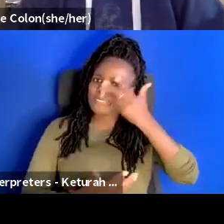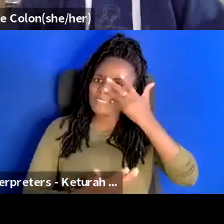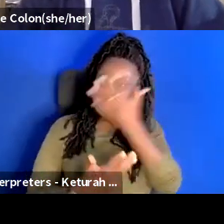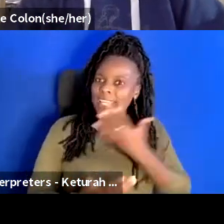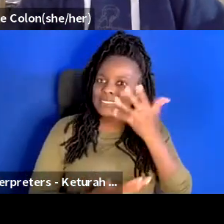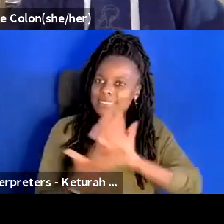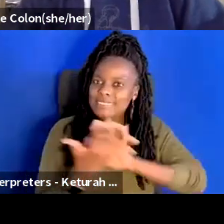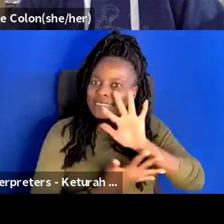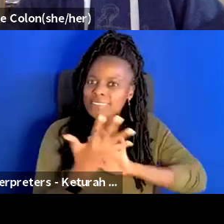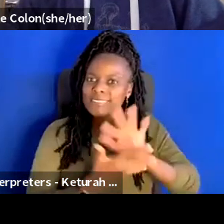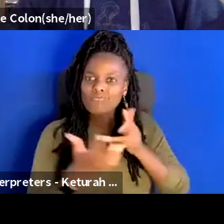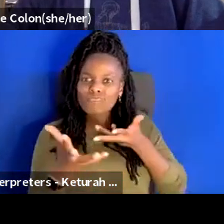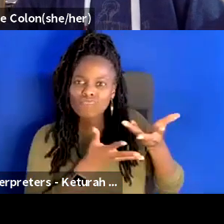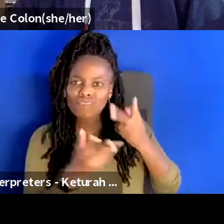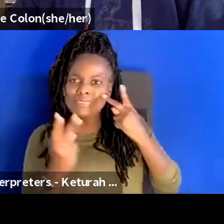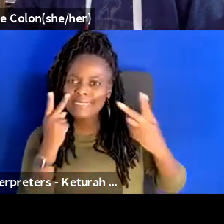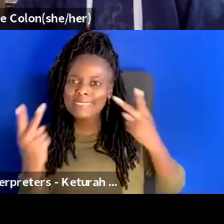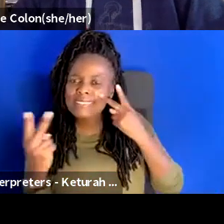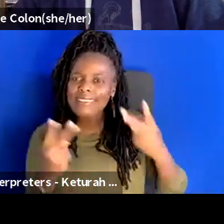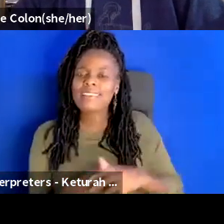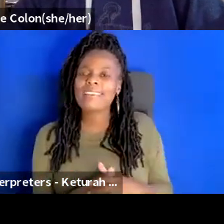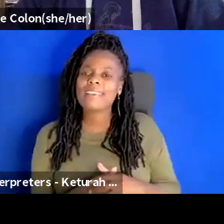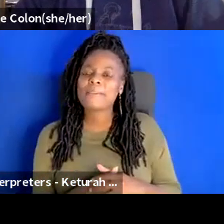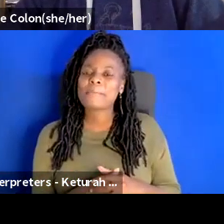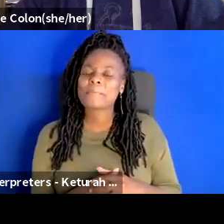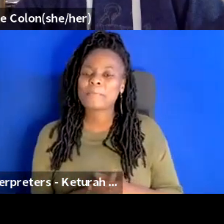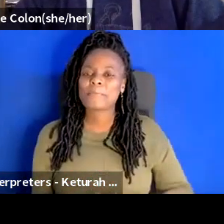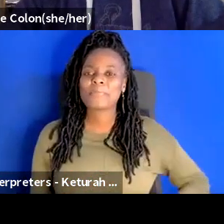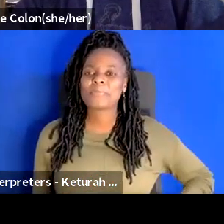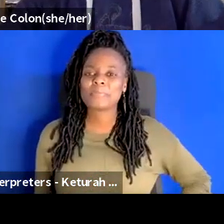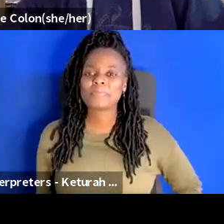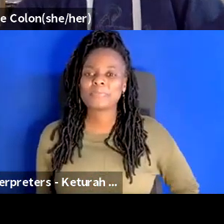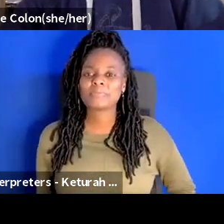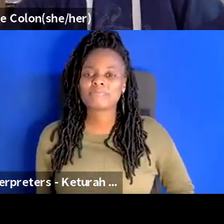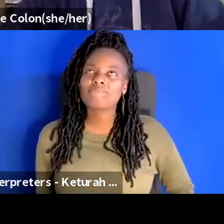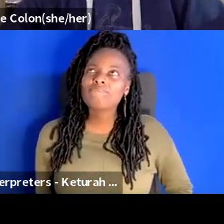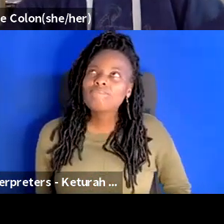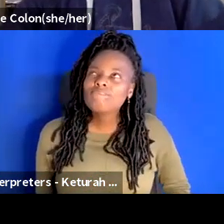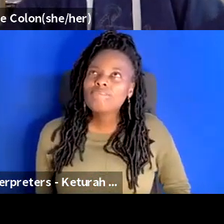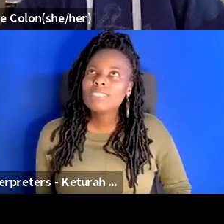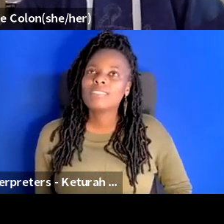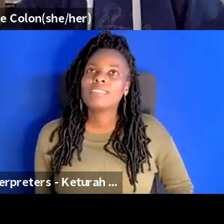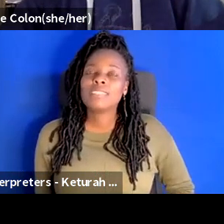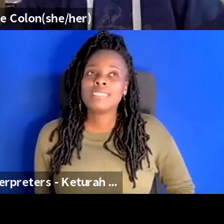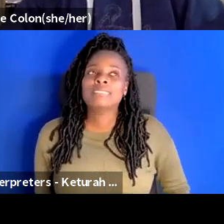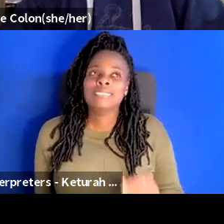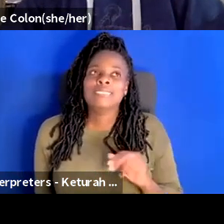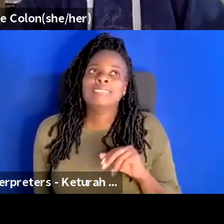um uh wow